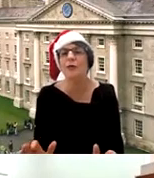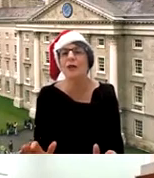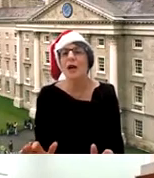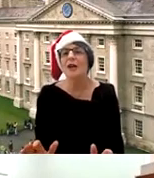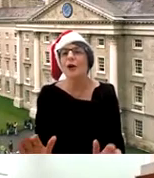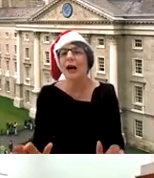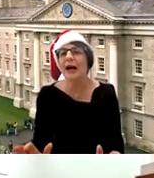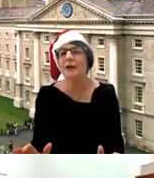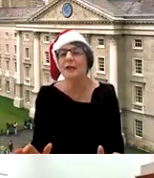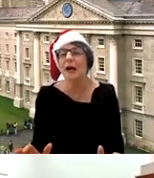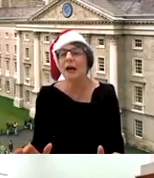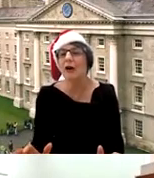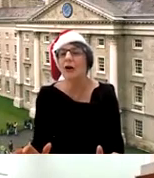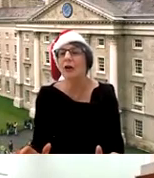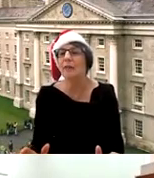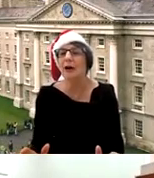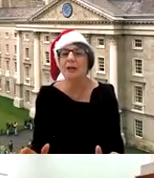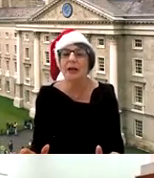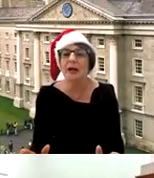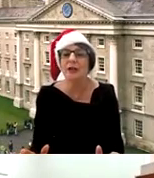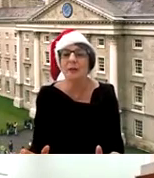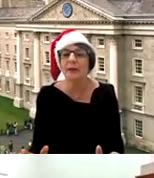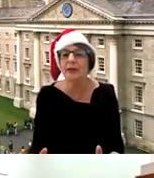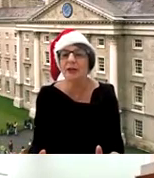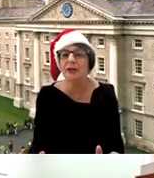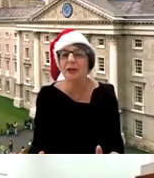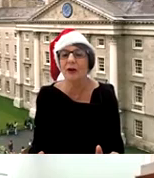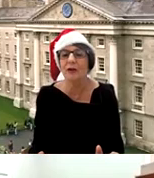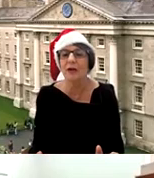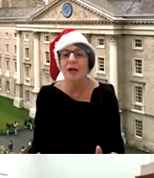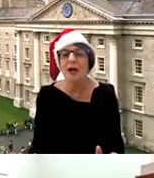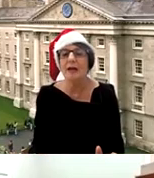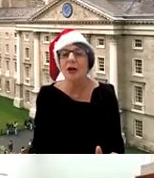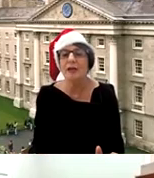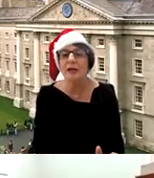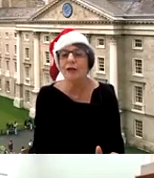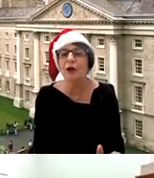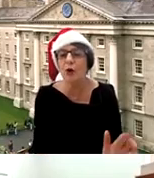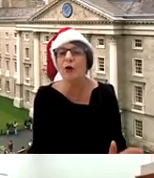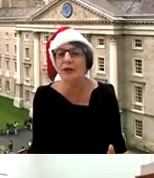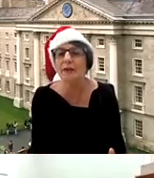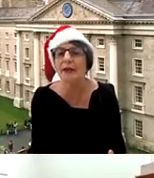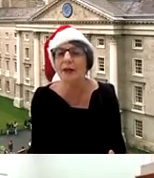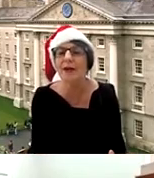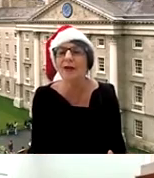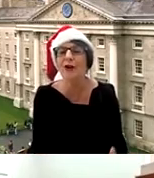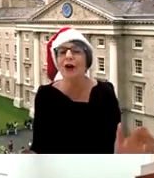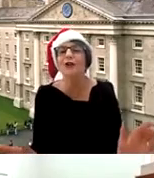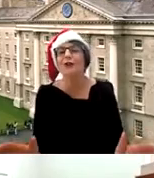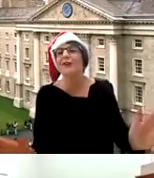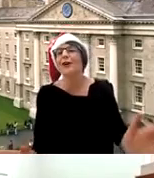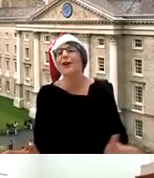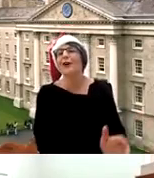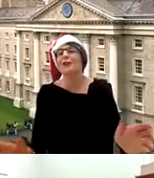my own young adults have all a party lined up because they they've all uh joined in for the course i think they're having a